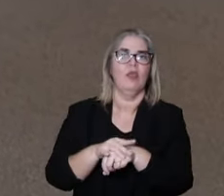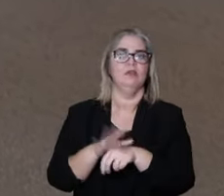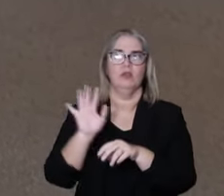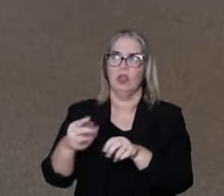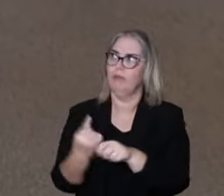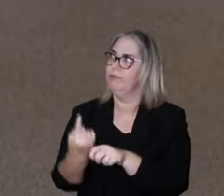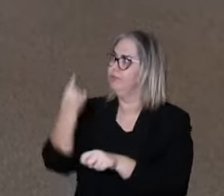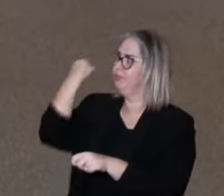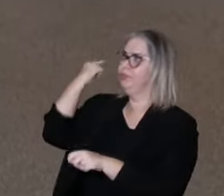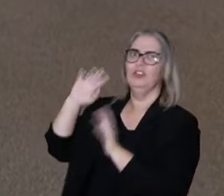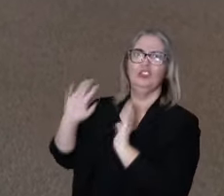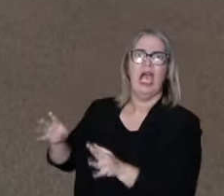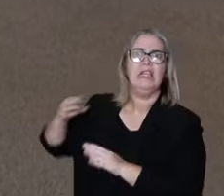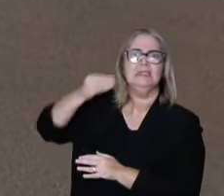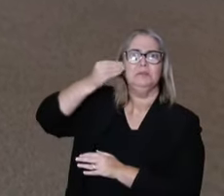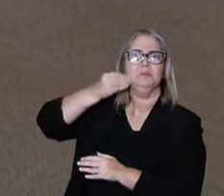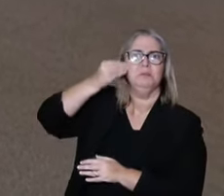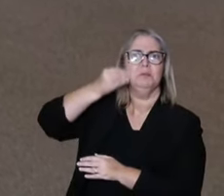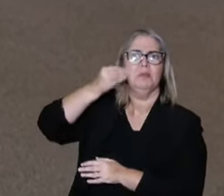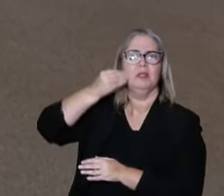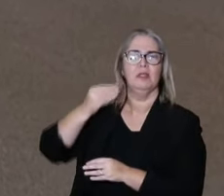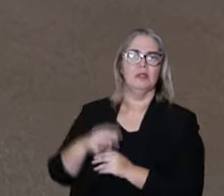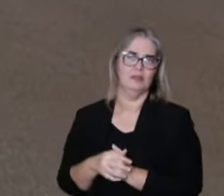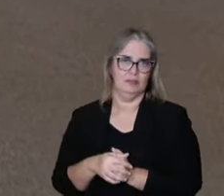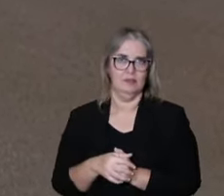sickness, about the relationship with nature.